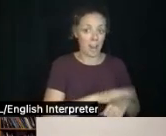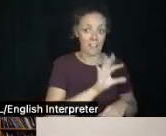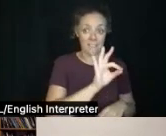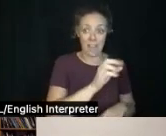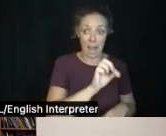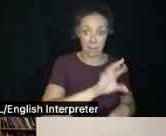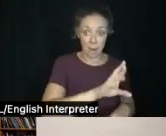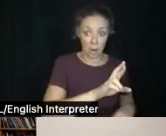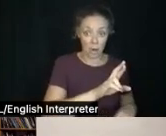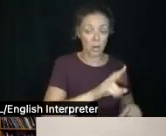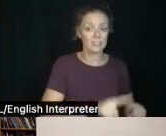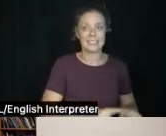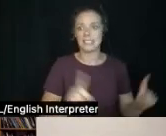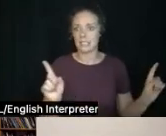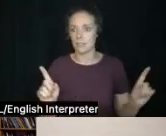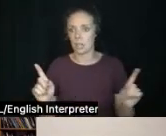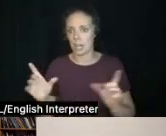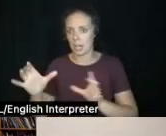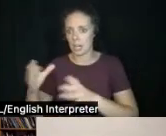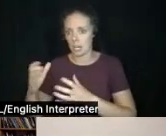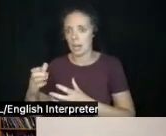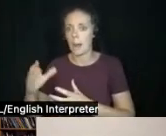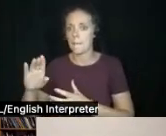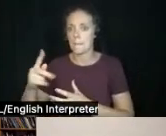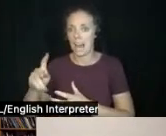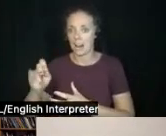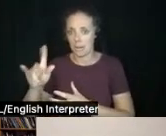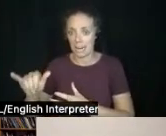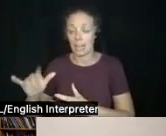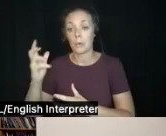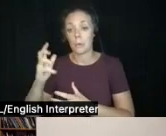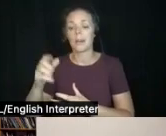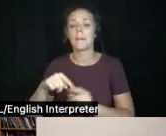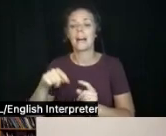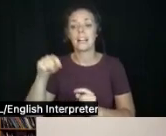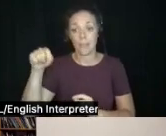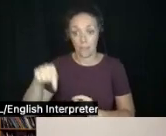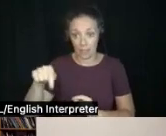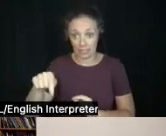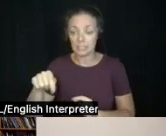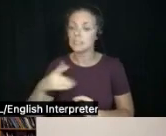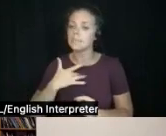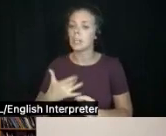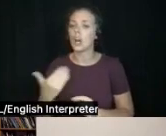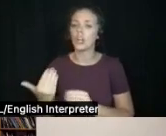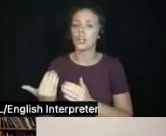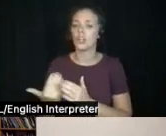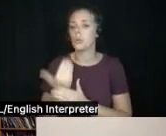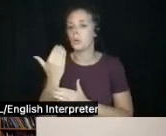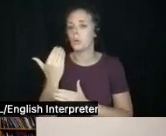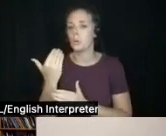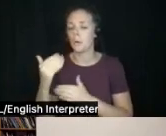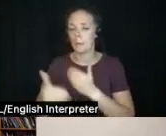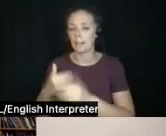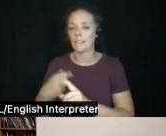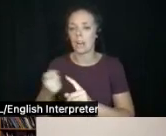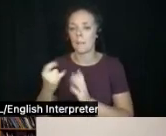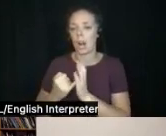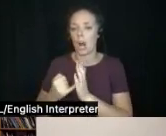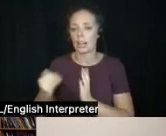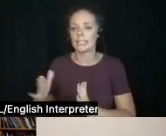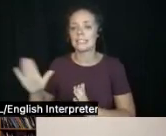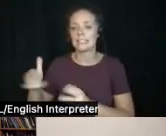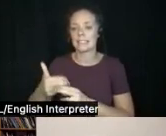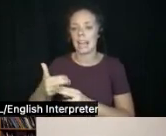Pottery is a very different substrate. But this is actually a new process that I've learned from an artist named Tim